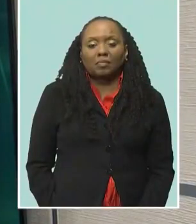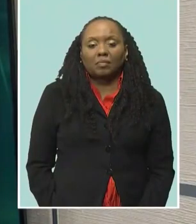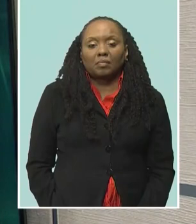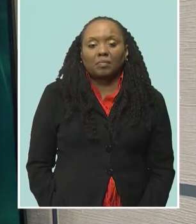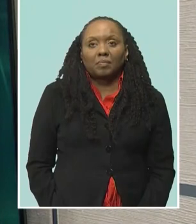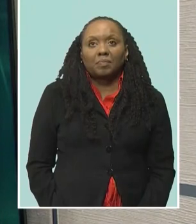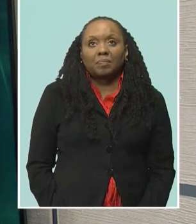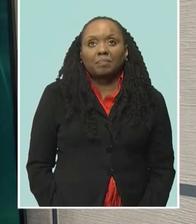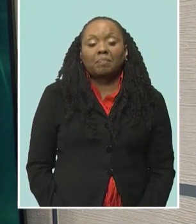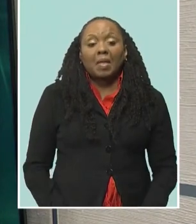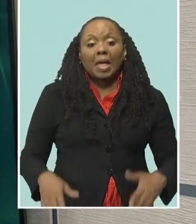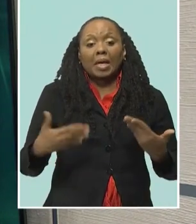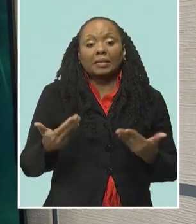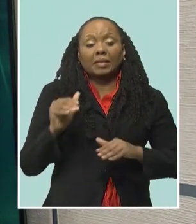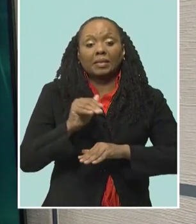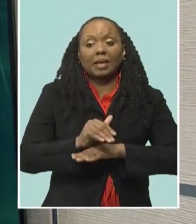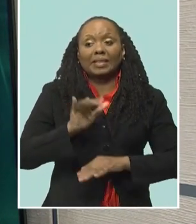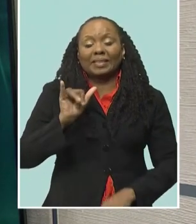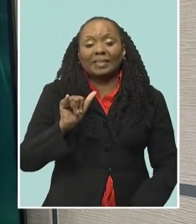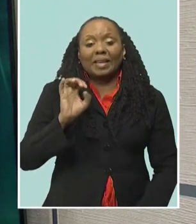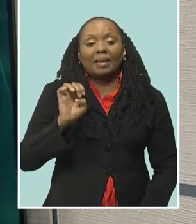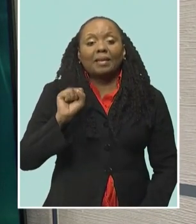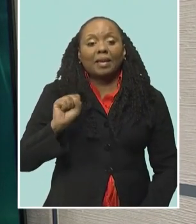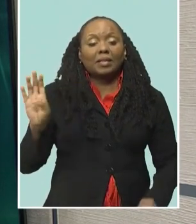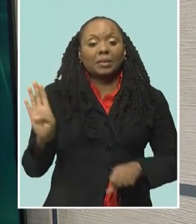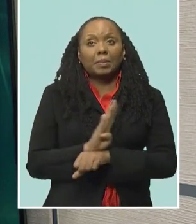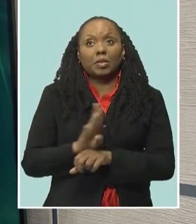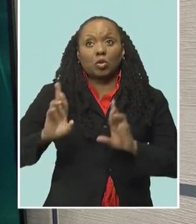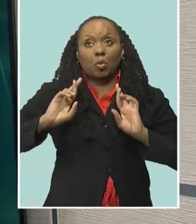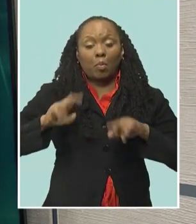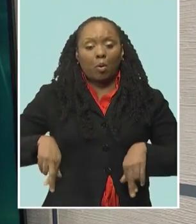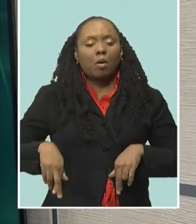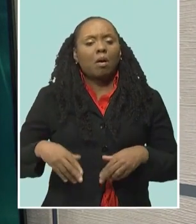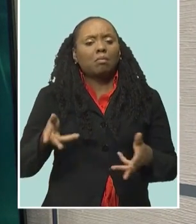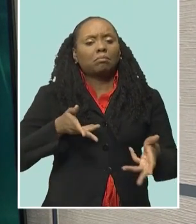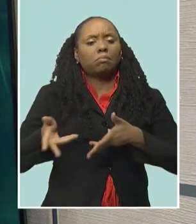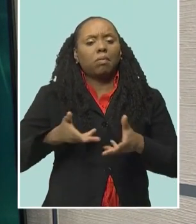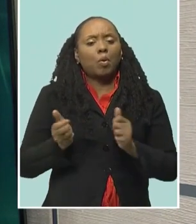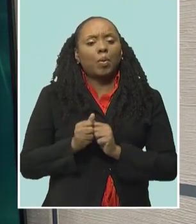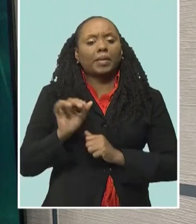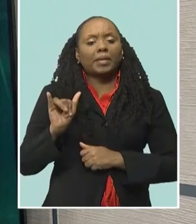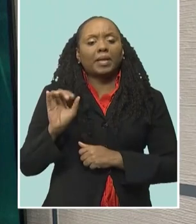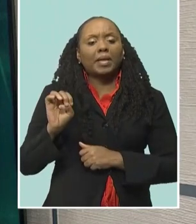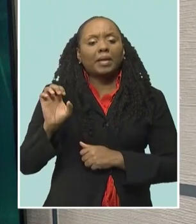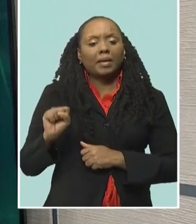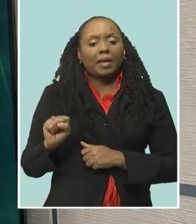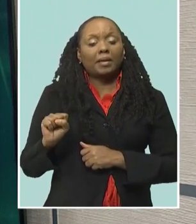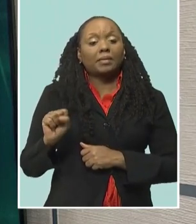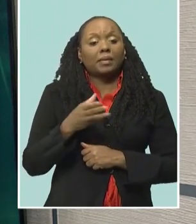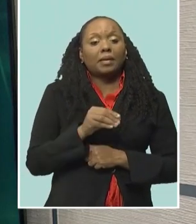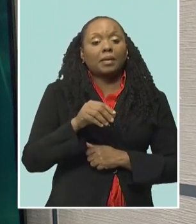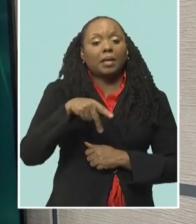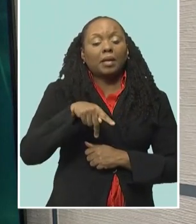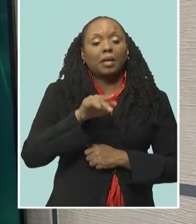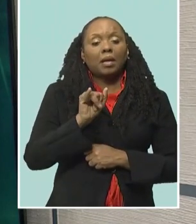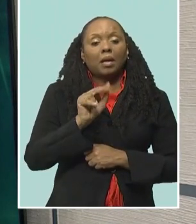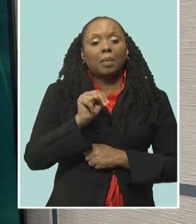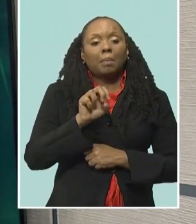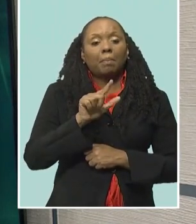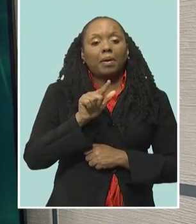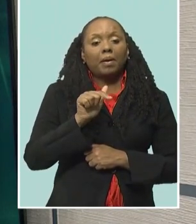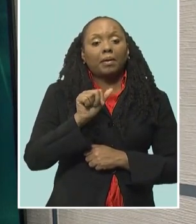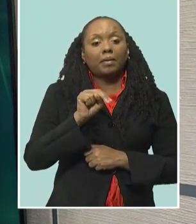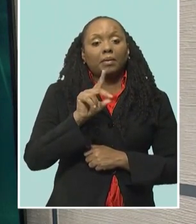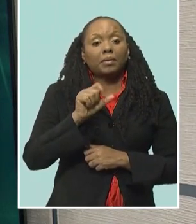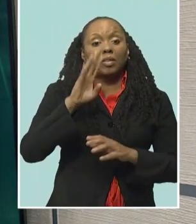In tonight's T.S. business report we hear about a recent collaboration with the Youth Entrepreneurship Scheme and the Pinelands Creative Workshop and we also find out more